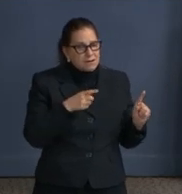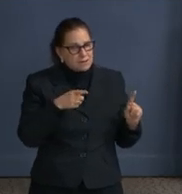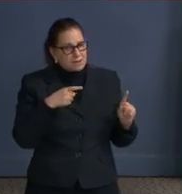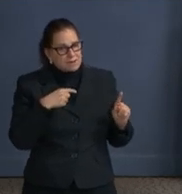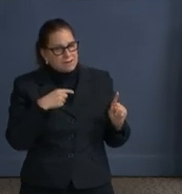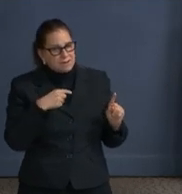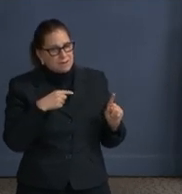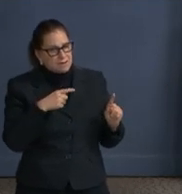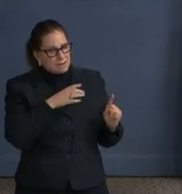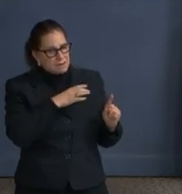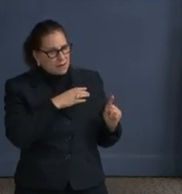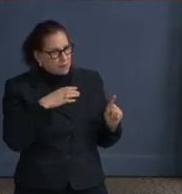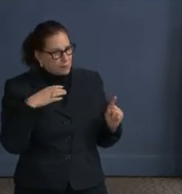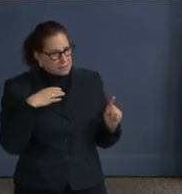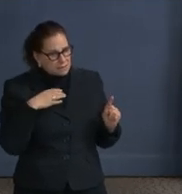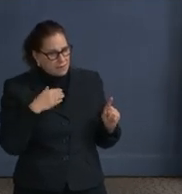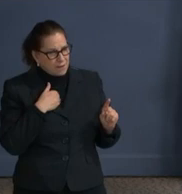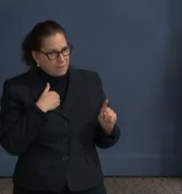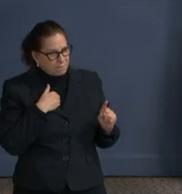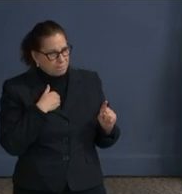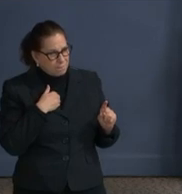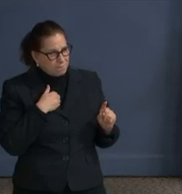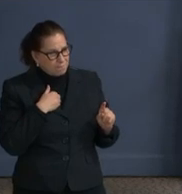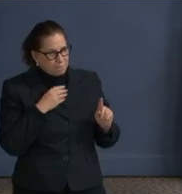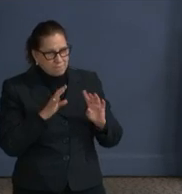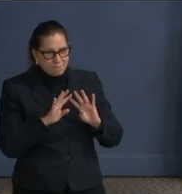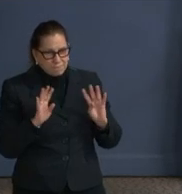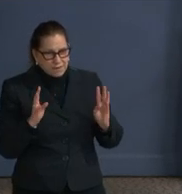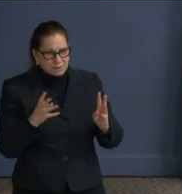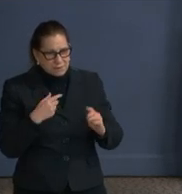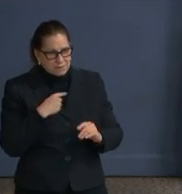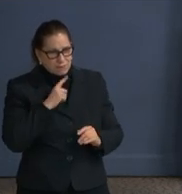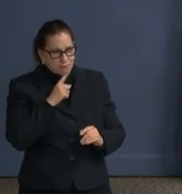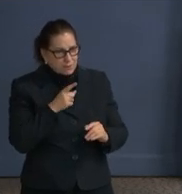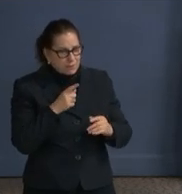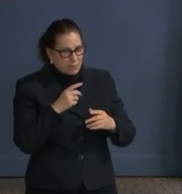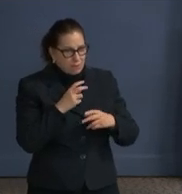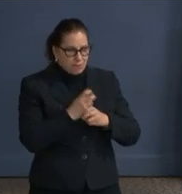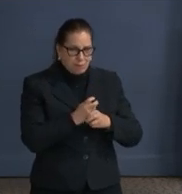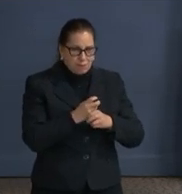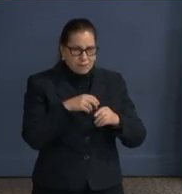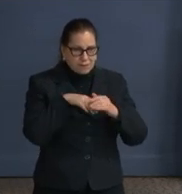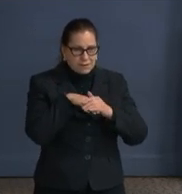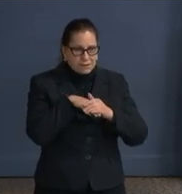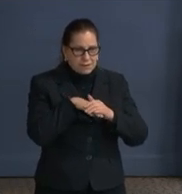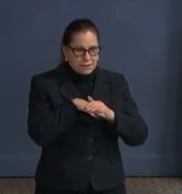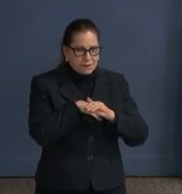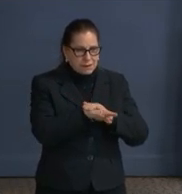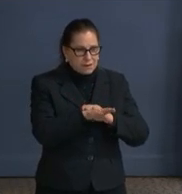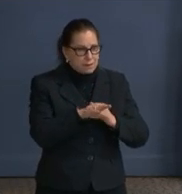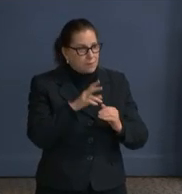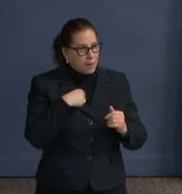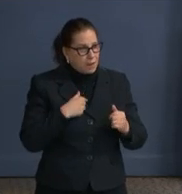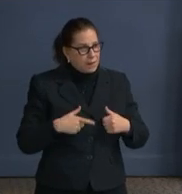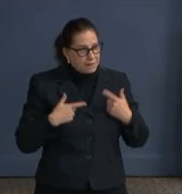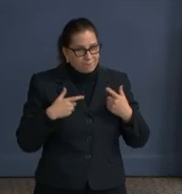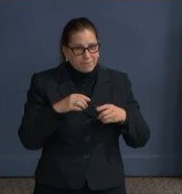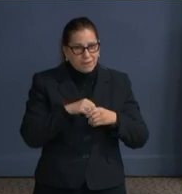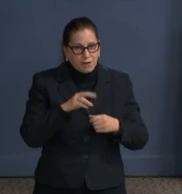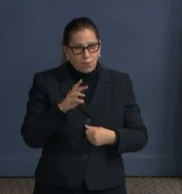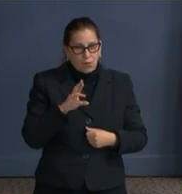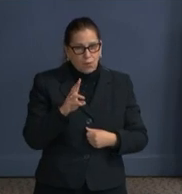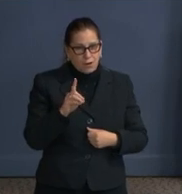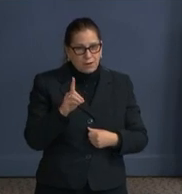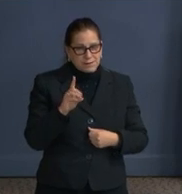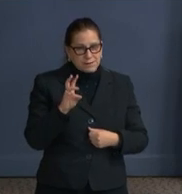congressional land, just like the White House is, which would severely limit the access by people who live in Port 6. It's tourists and others. Does the